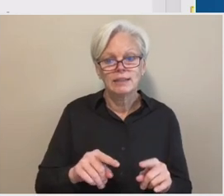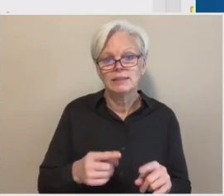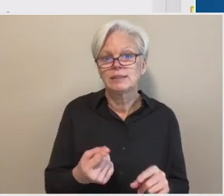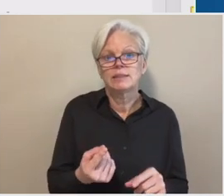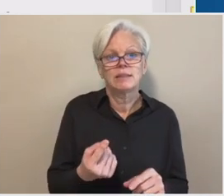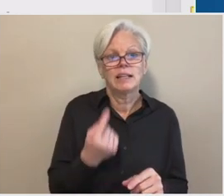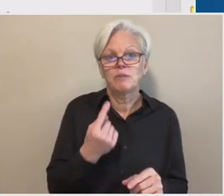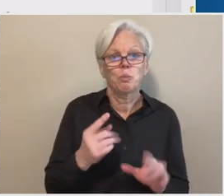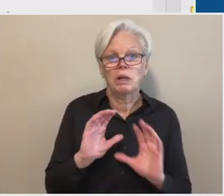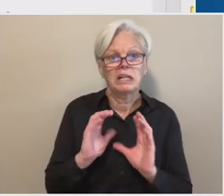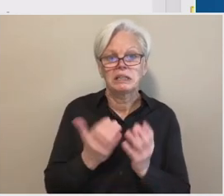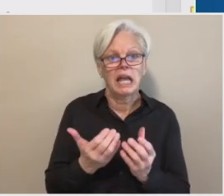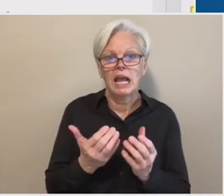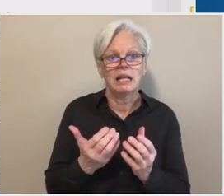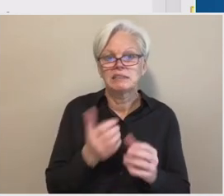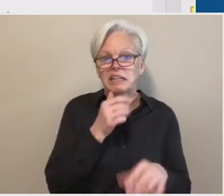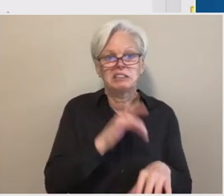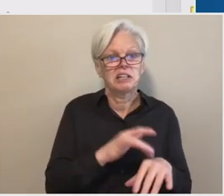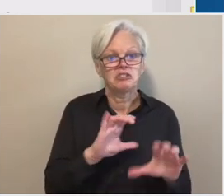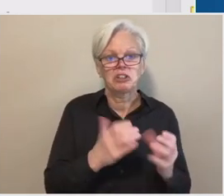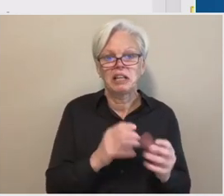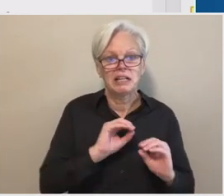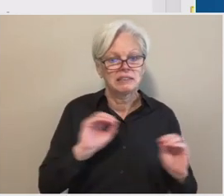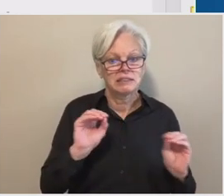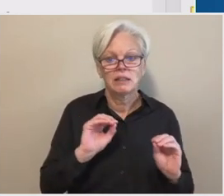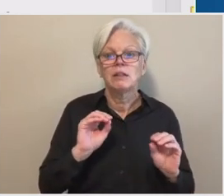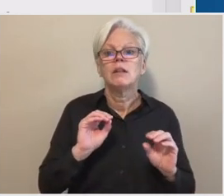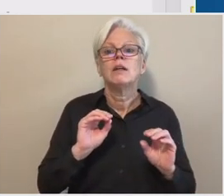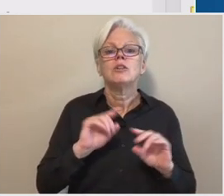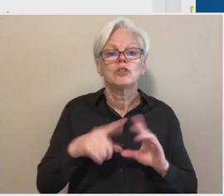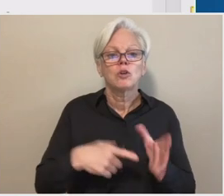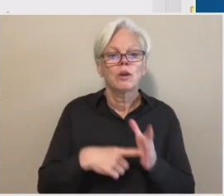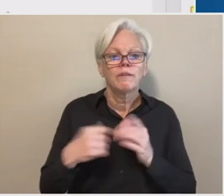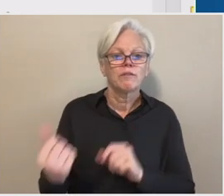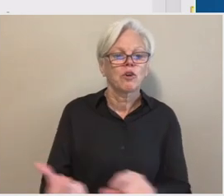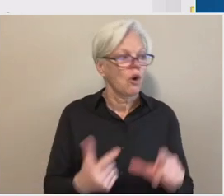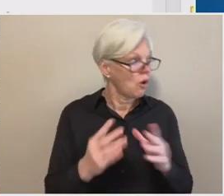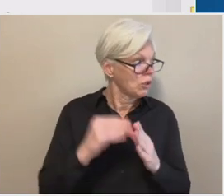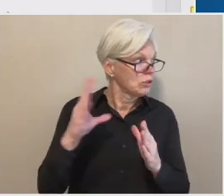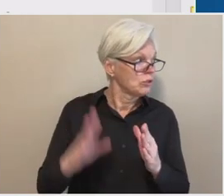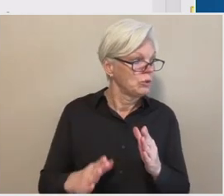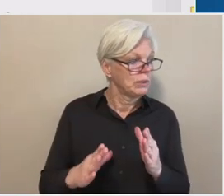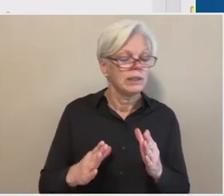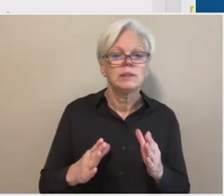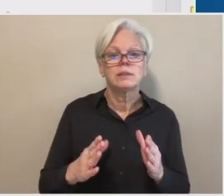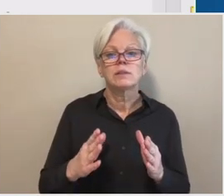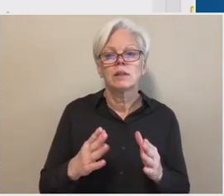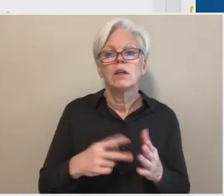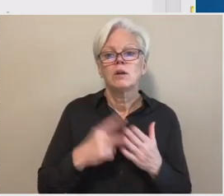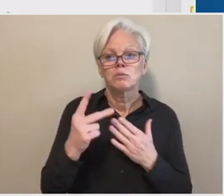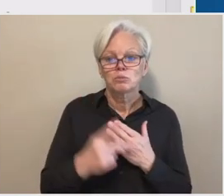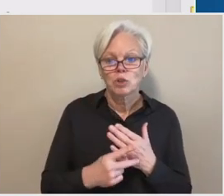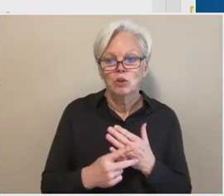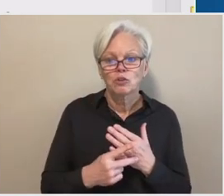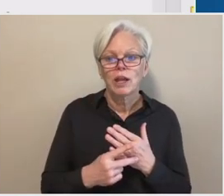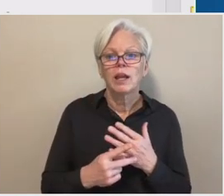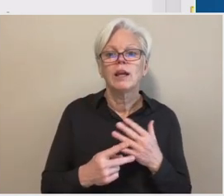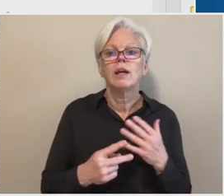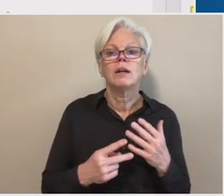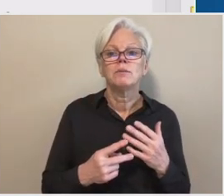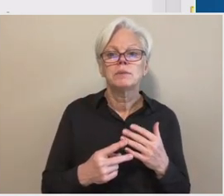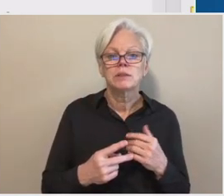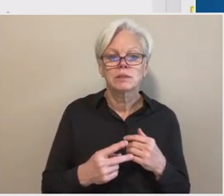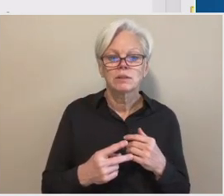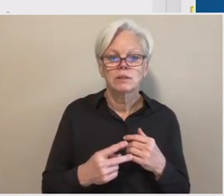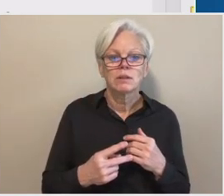institution. Uh, so the requirements are, um, for all of the students' grants, so Pell Grants, Federal Supplemental Educational